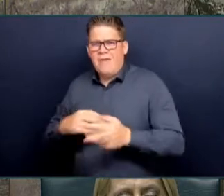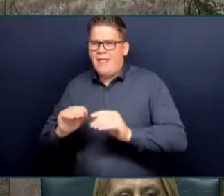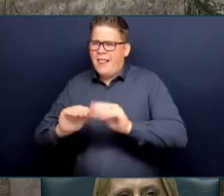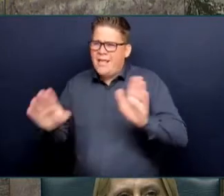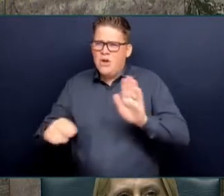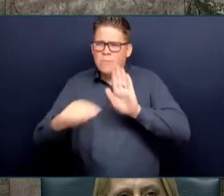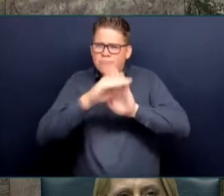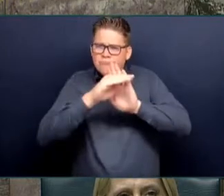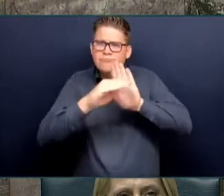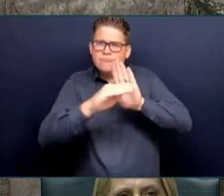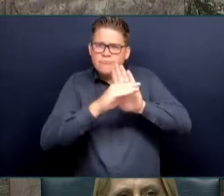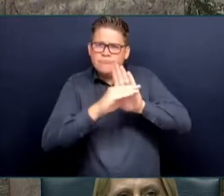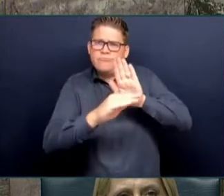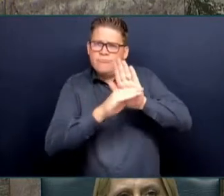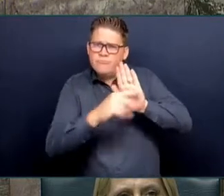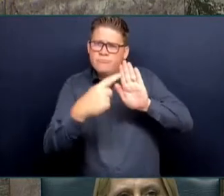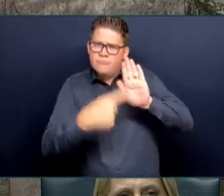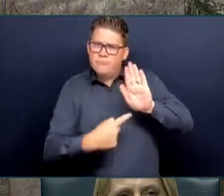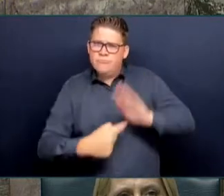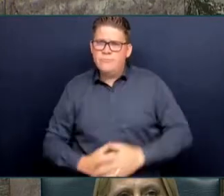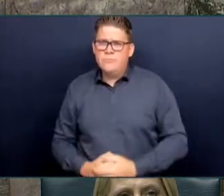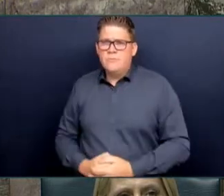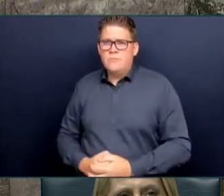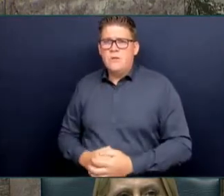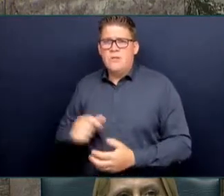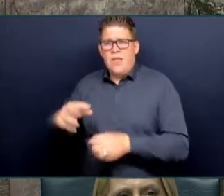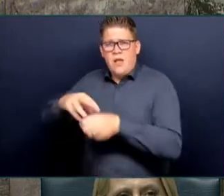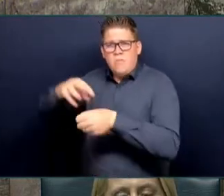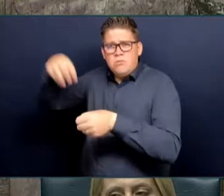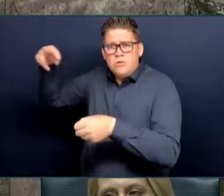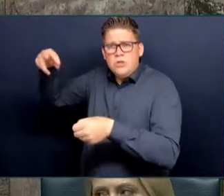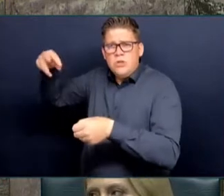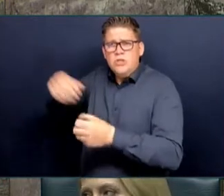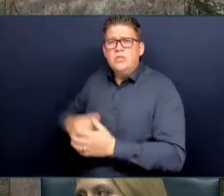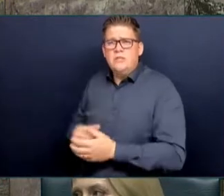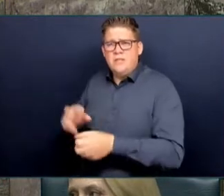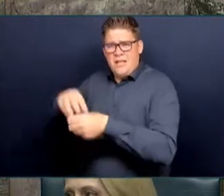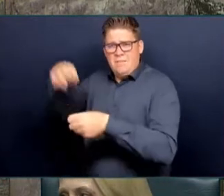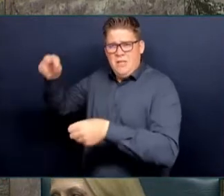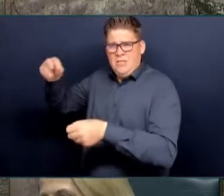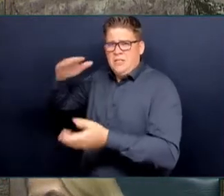by 2030. We are getting on with the work. Thank you very much, Honourable Speaker.